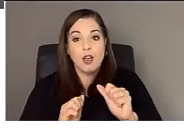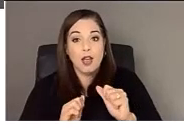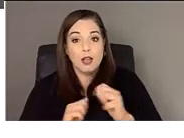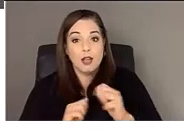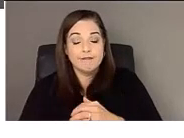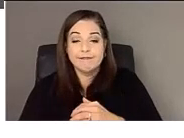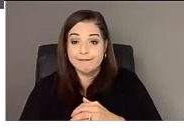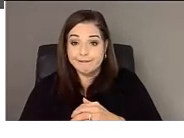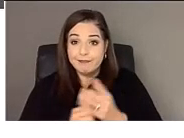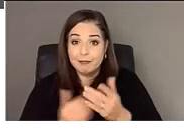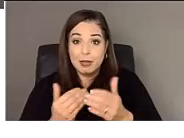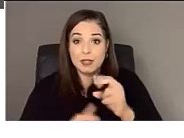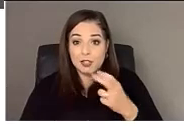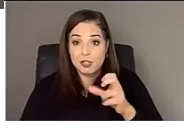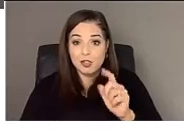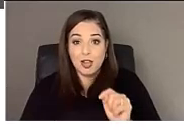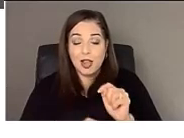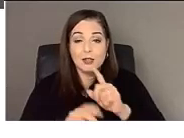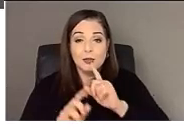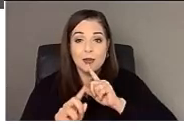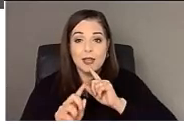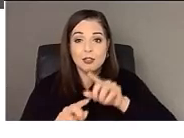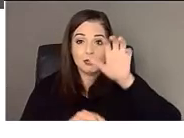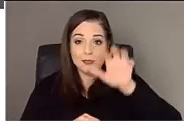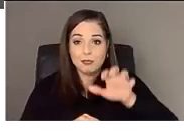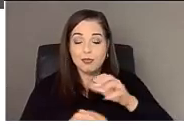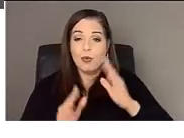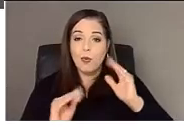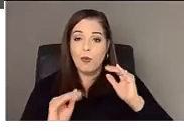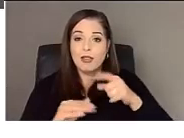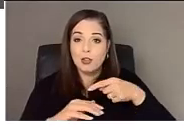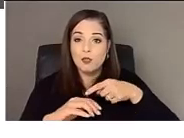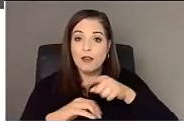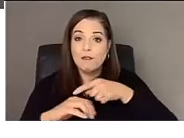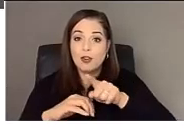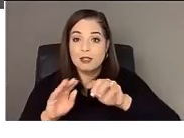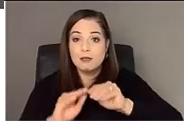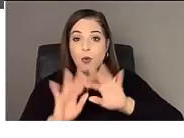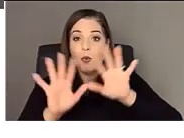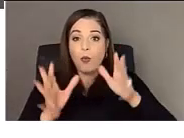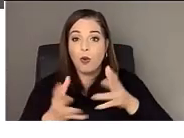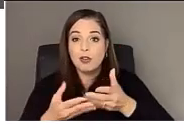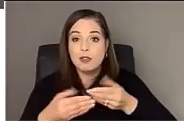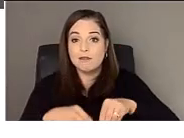some references that hopefully we'll be out into the world at some point.